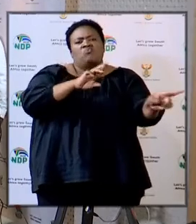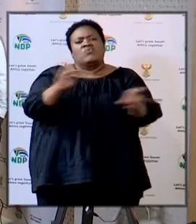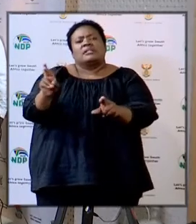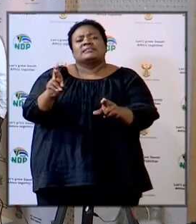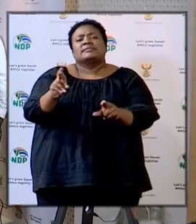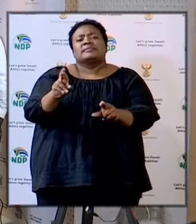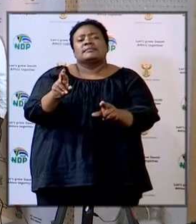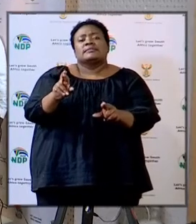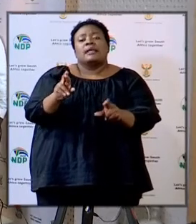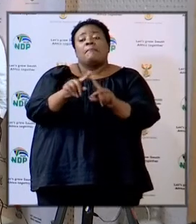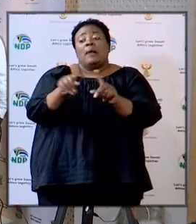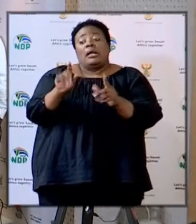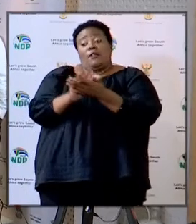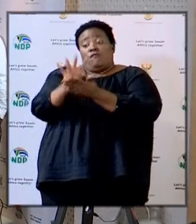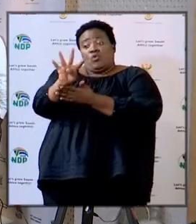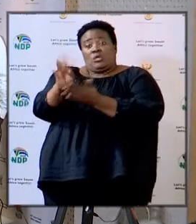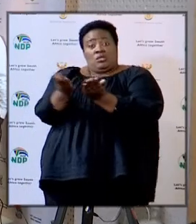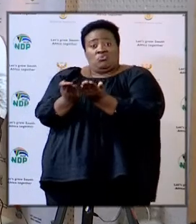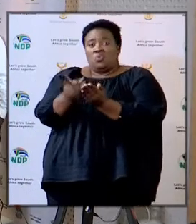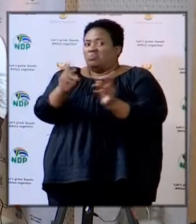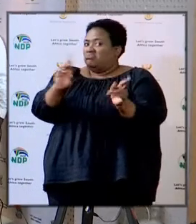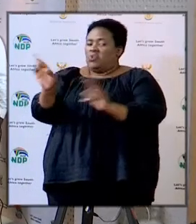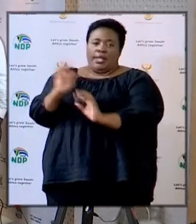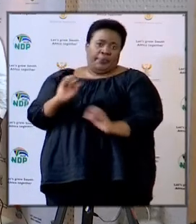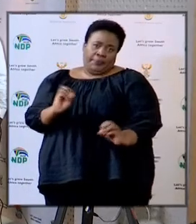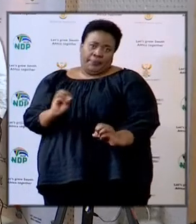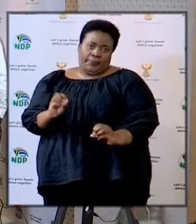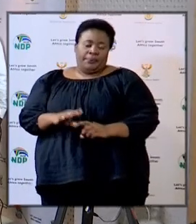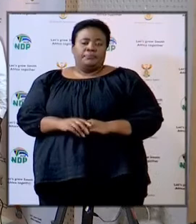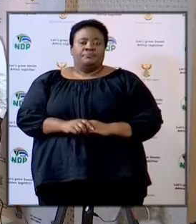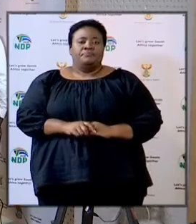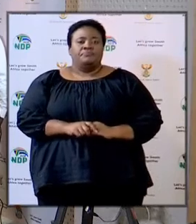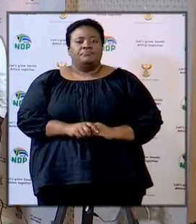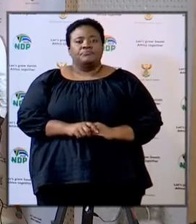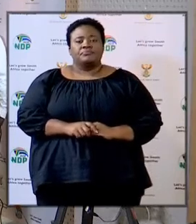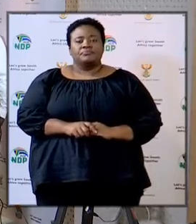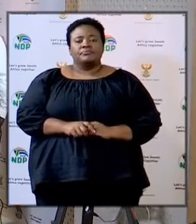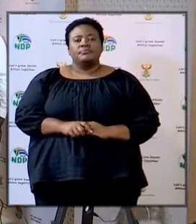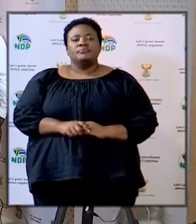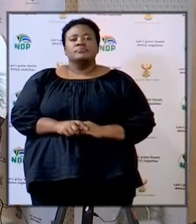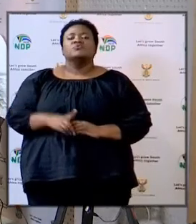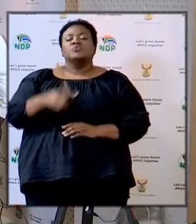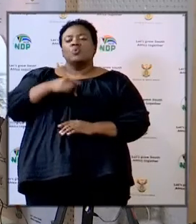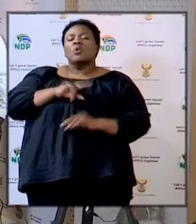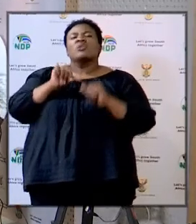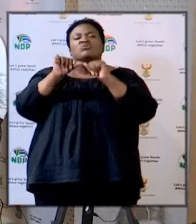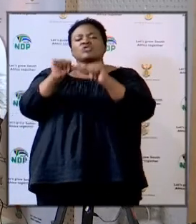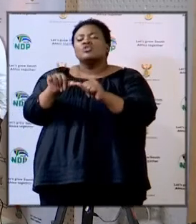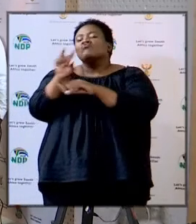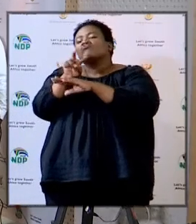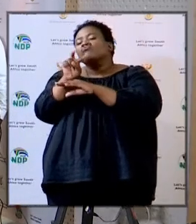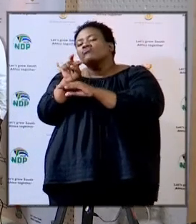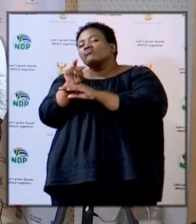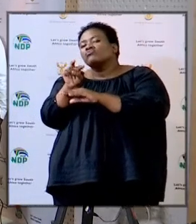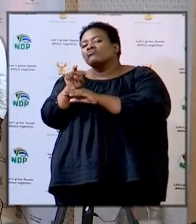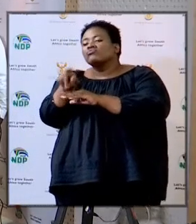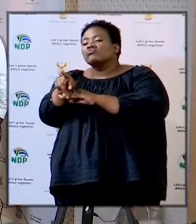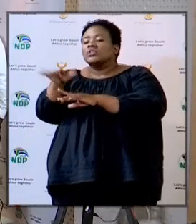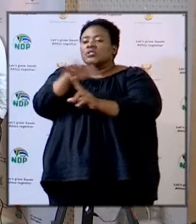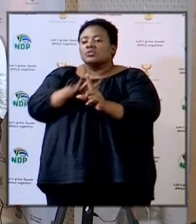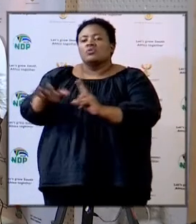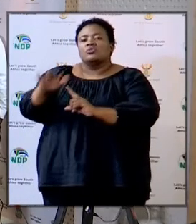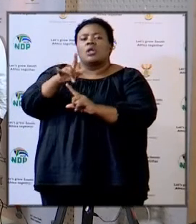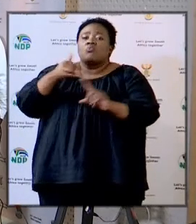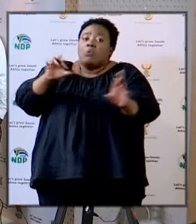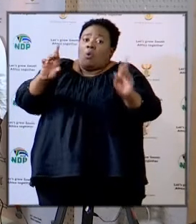besides those 14 schools and we keep the situation we monitor the situation and we